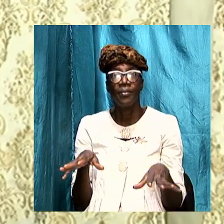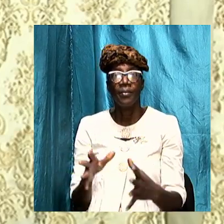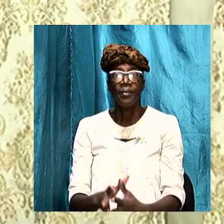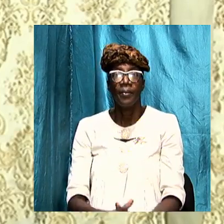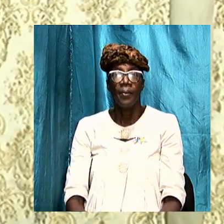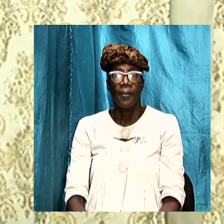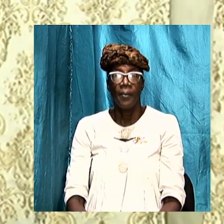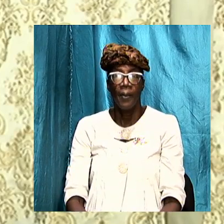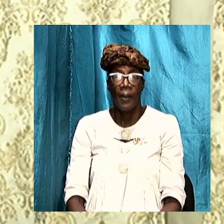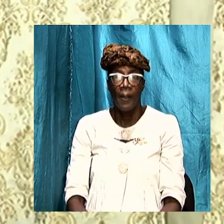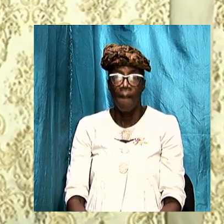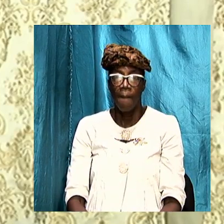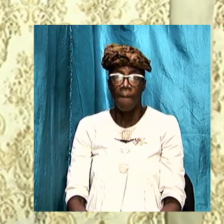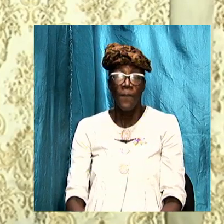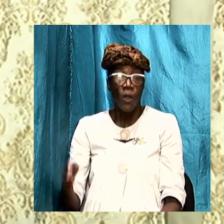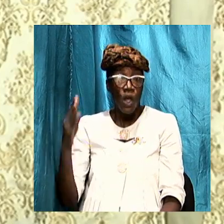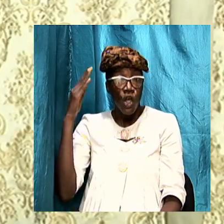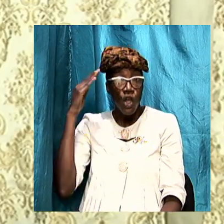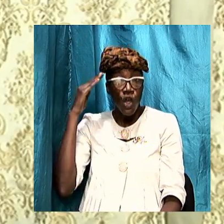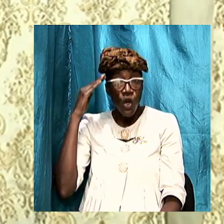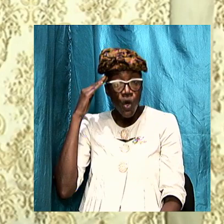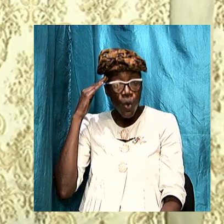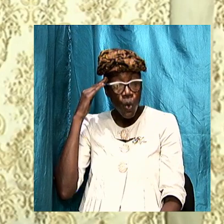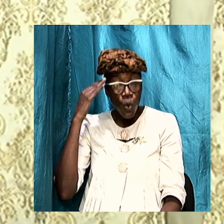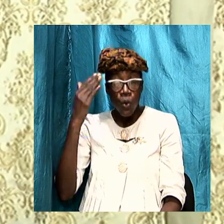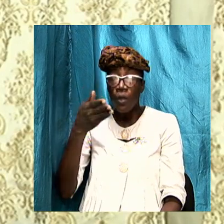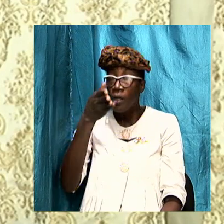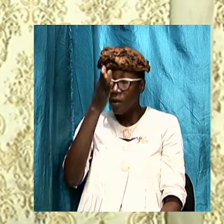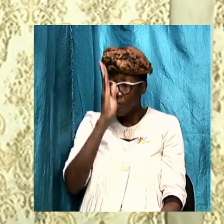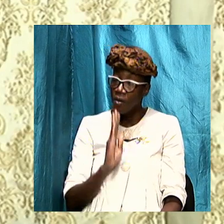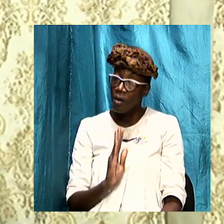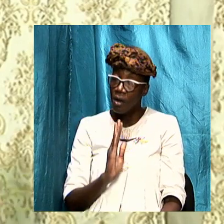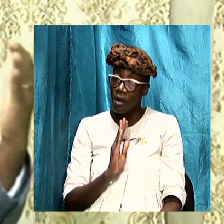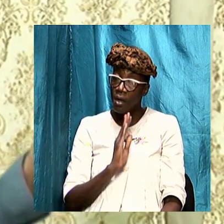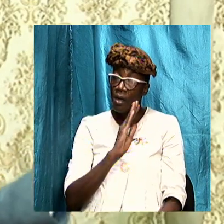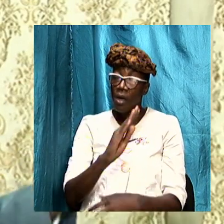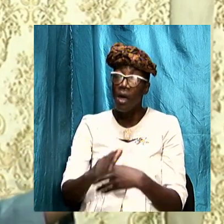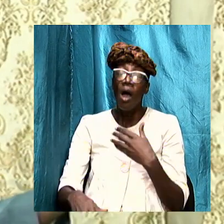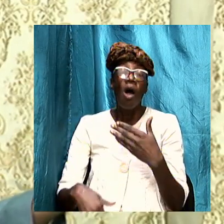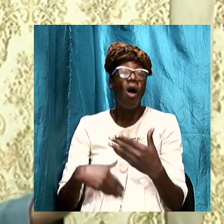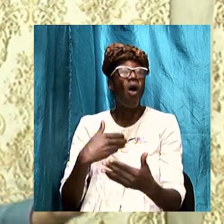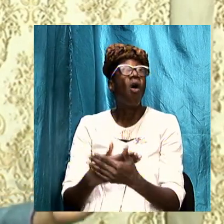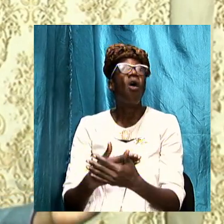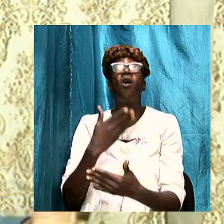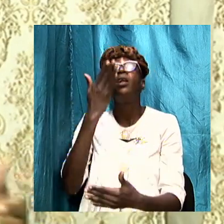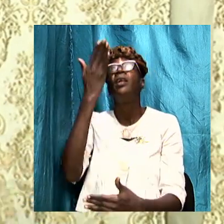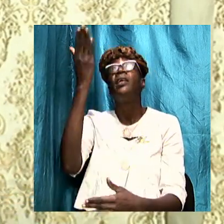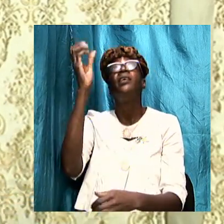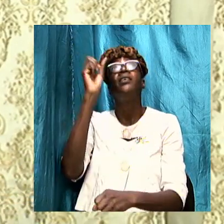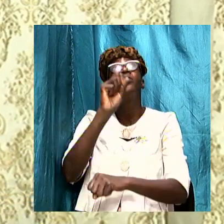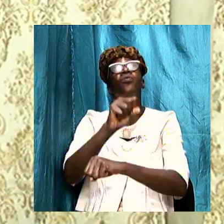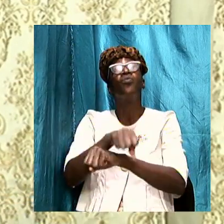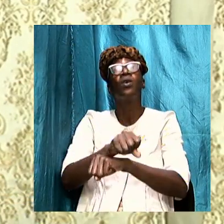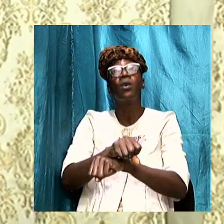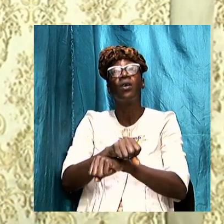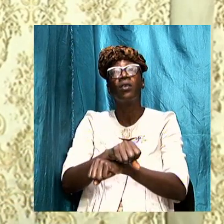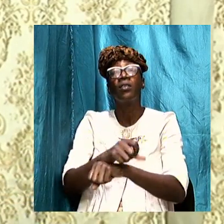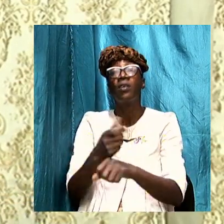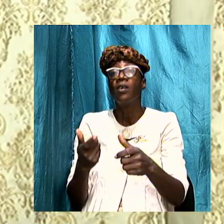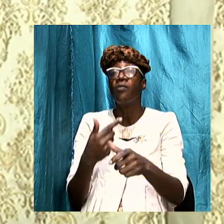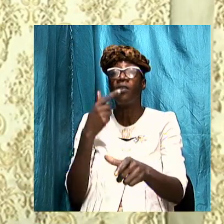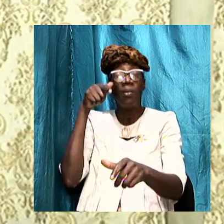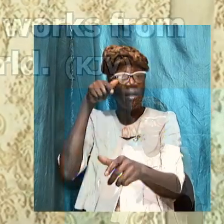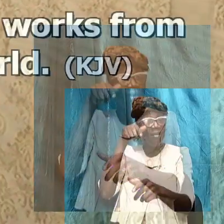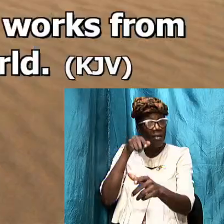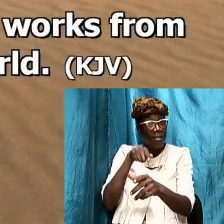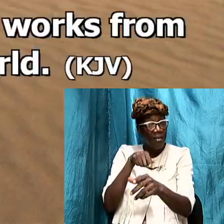known unto God are all his works from the beginning